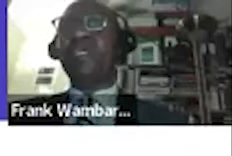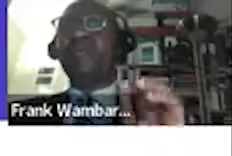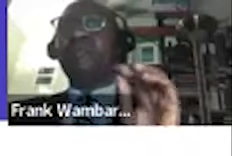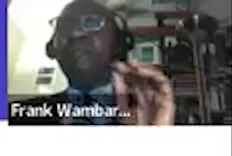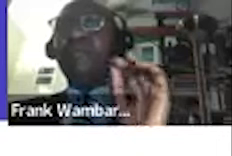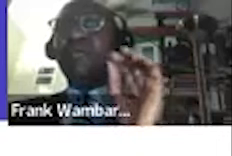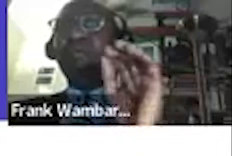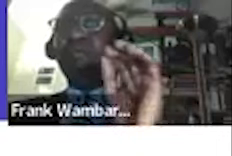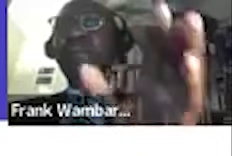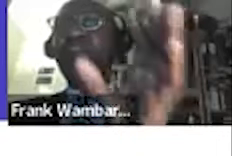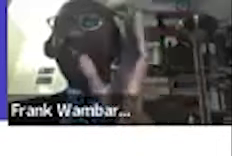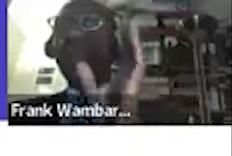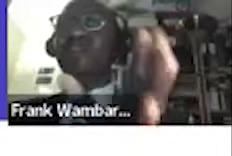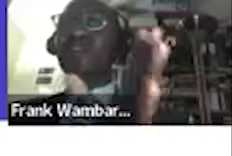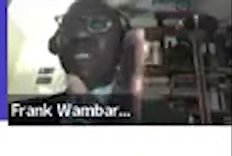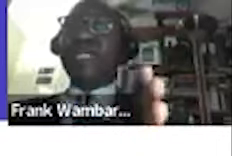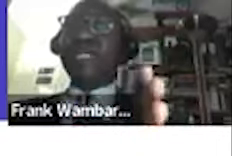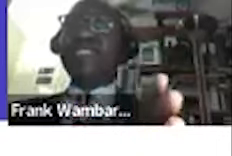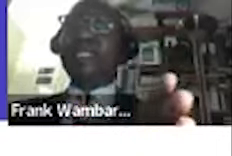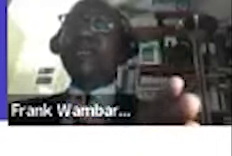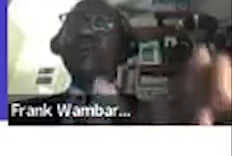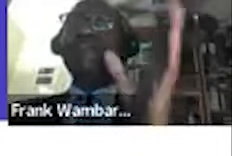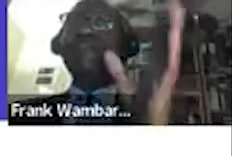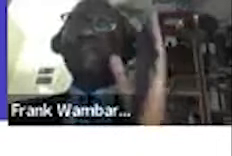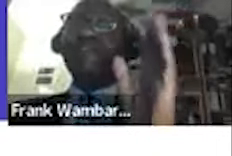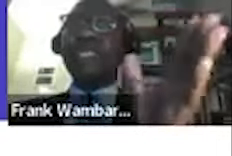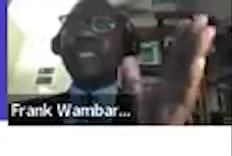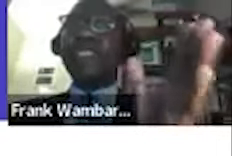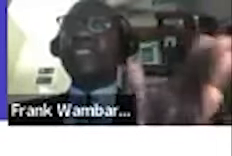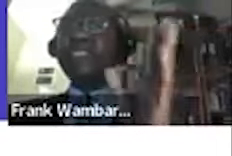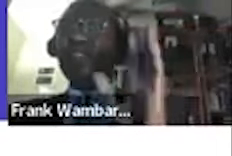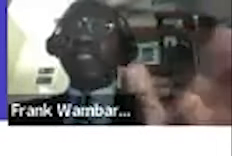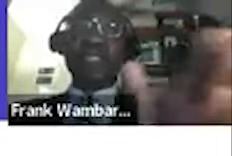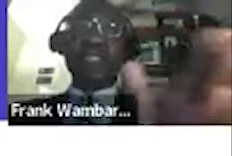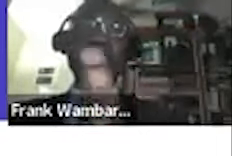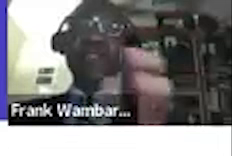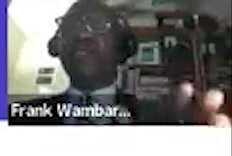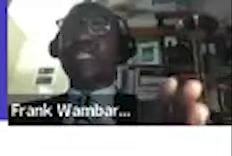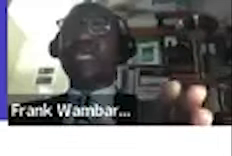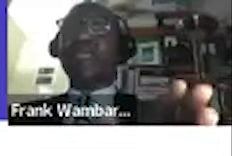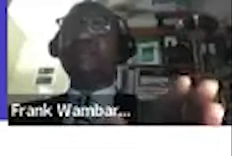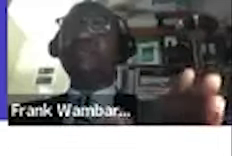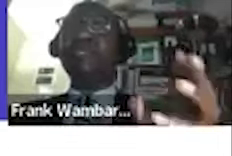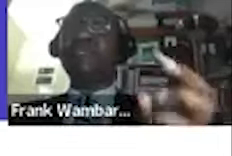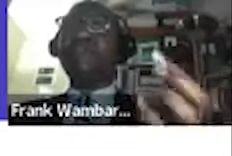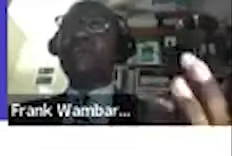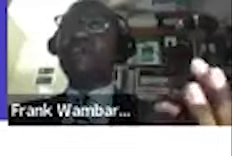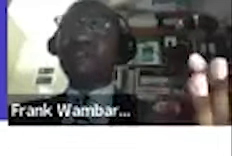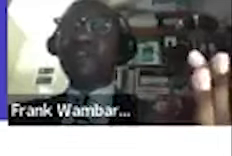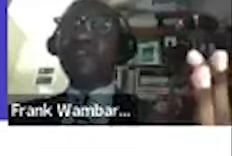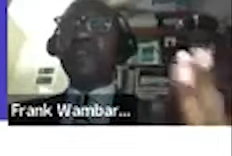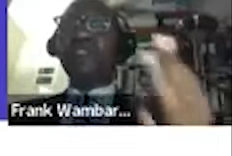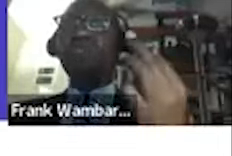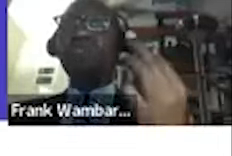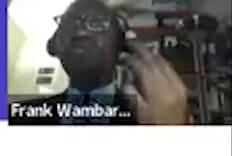before you move to another country or even before the agency tries to tell you this or the other first